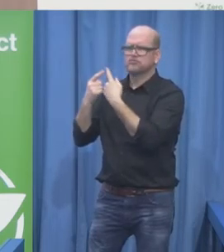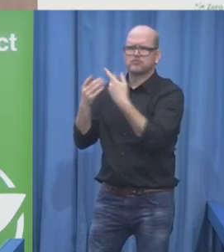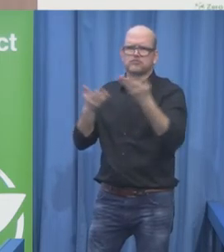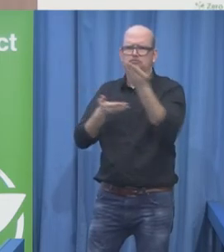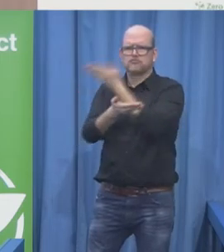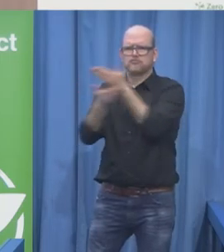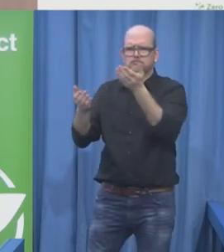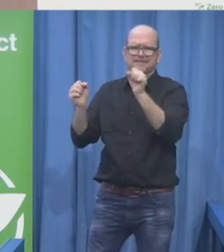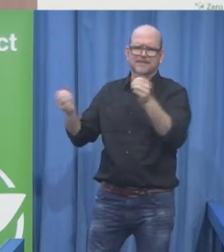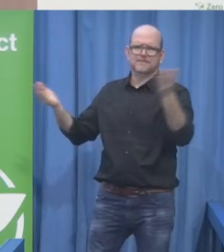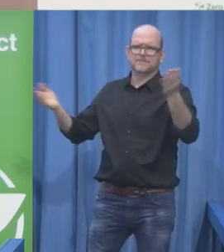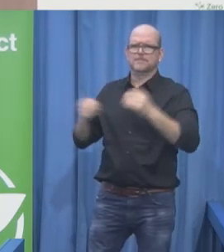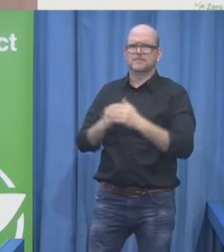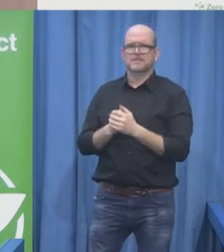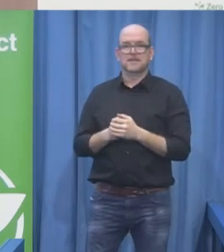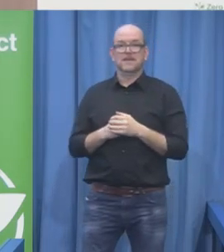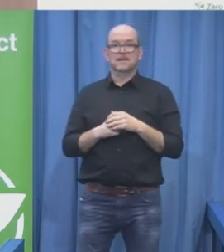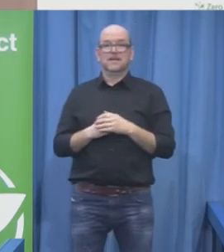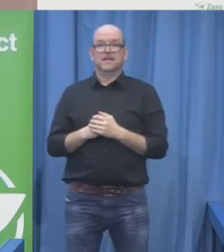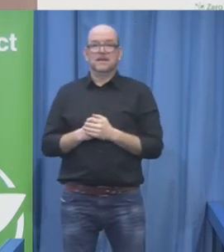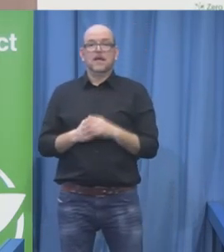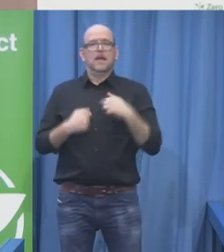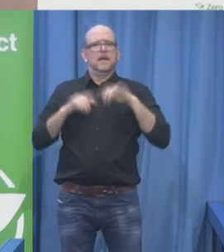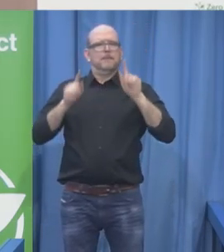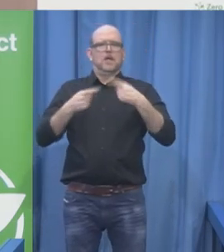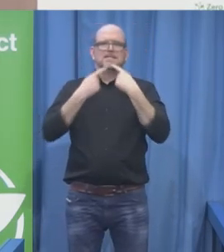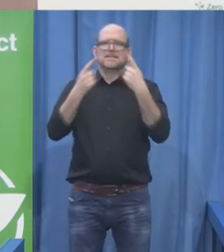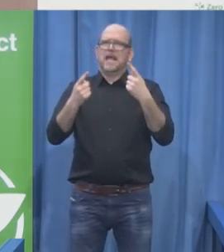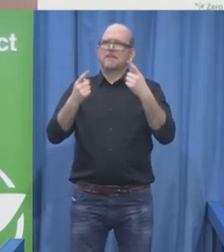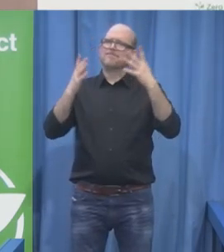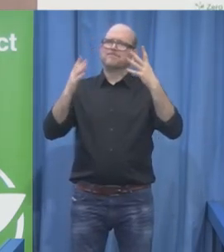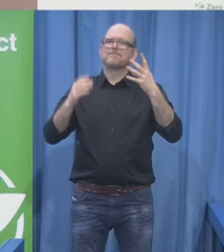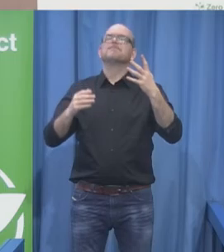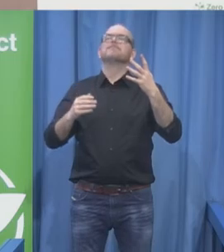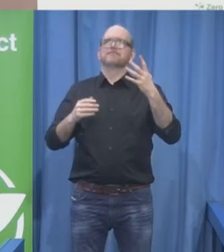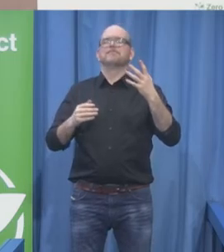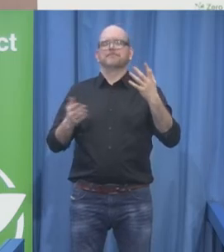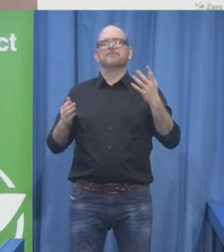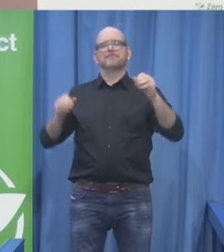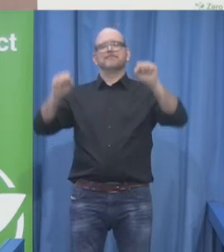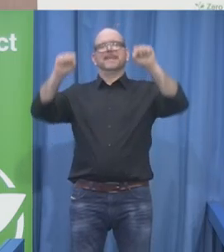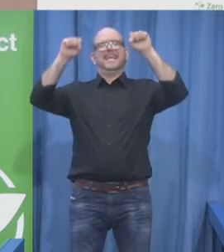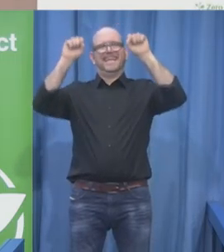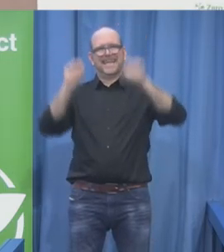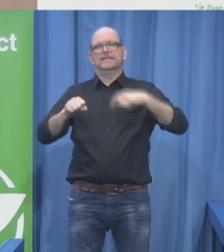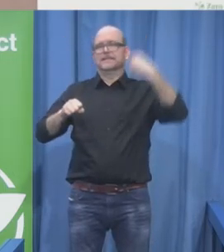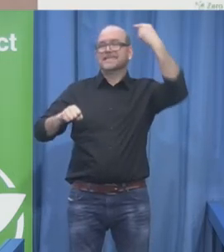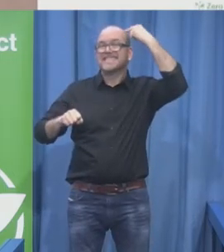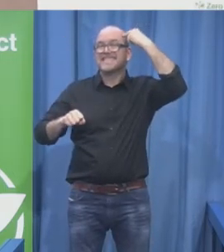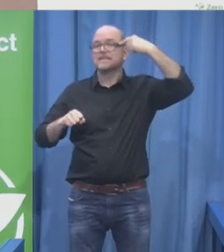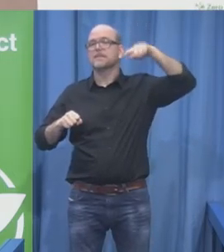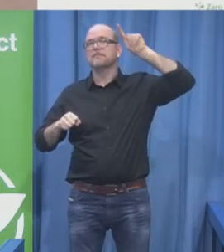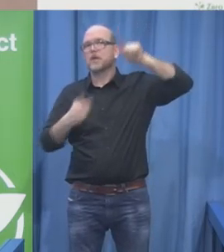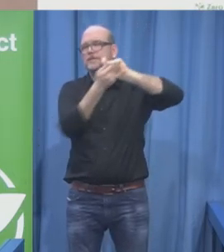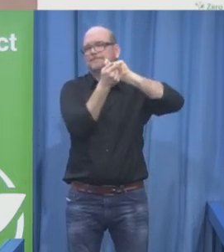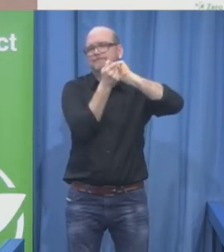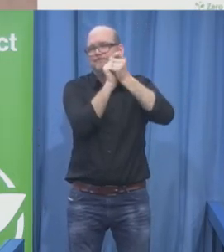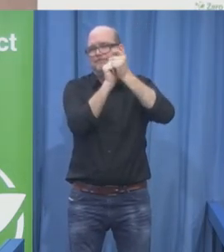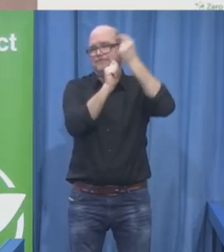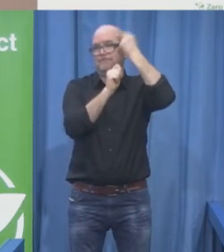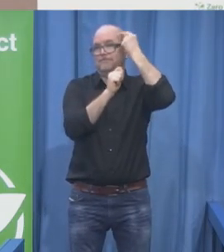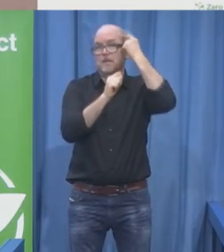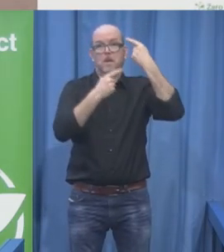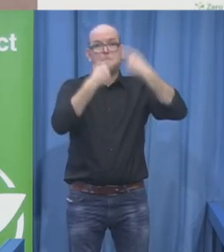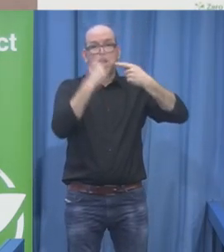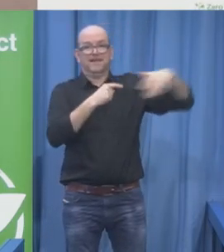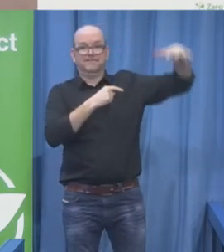there is a tremendous need to change mindset. Mindset of governments, mindset of societies, and when it